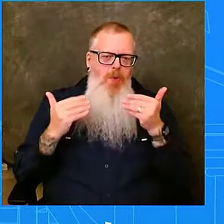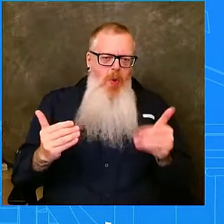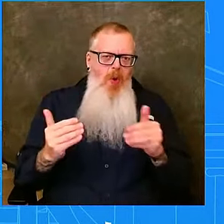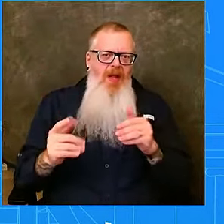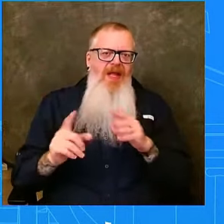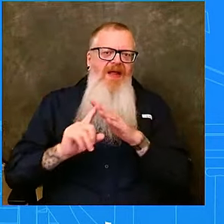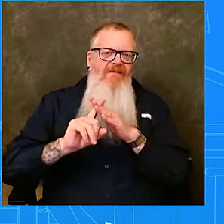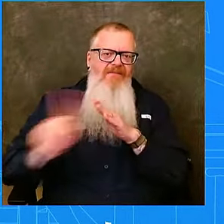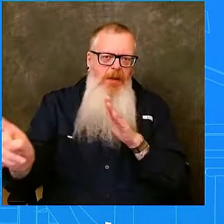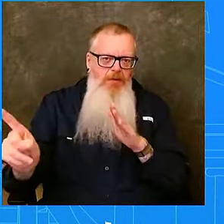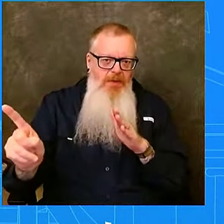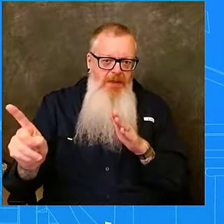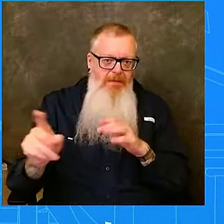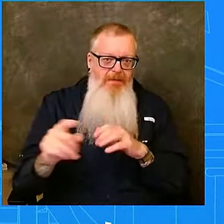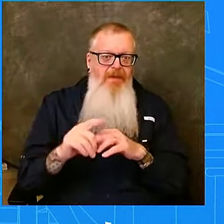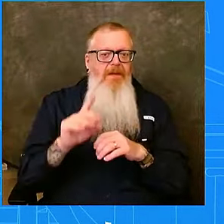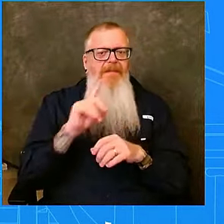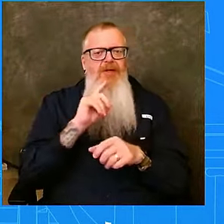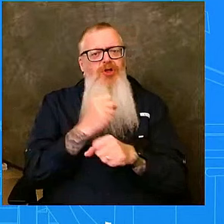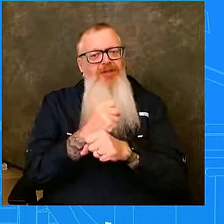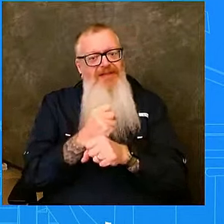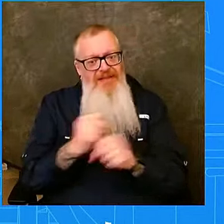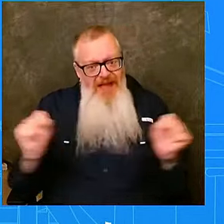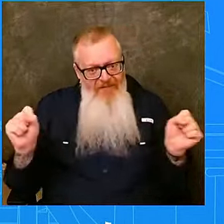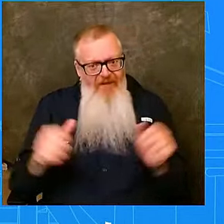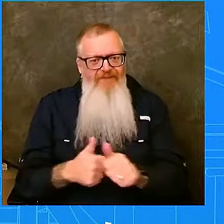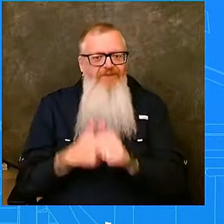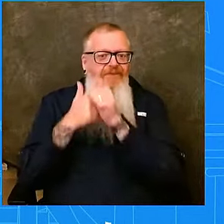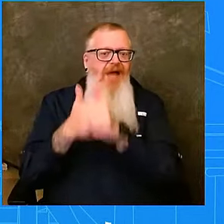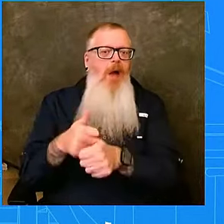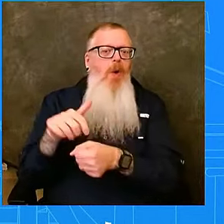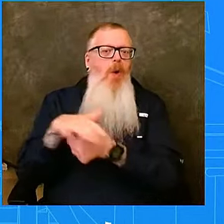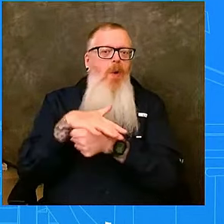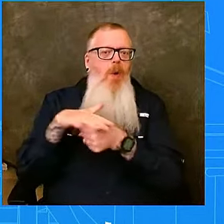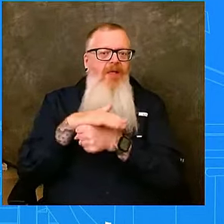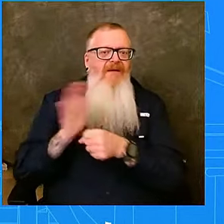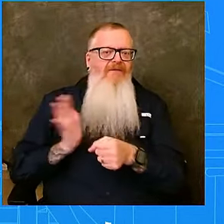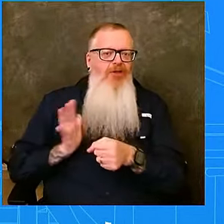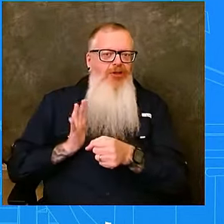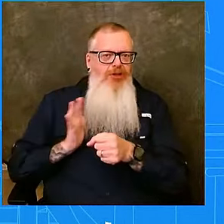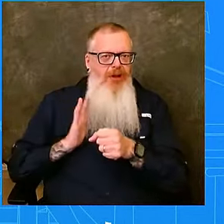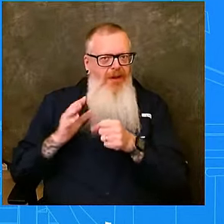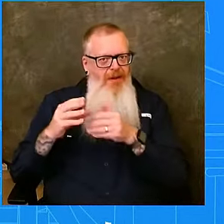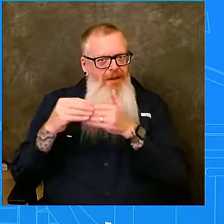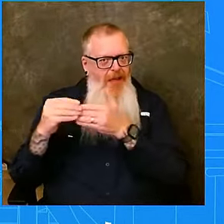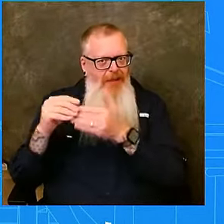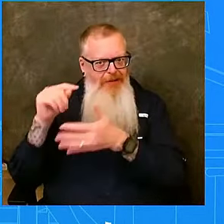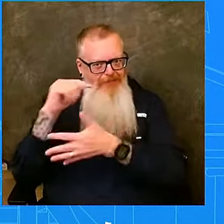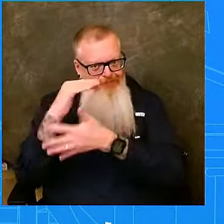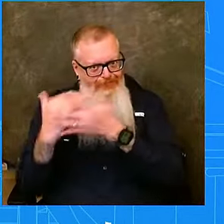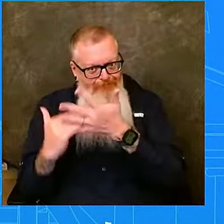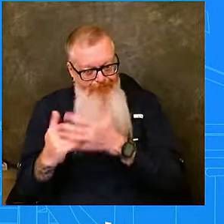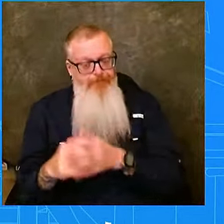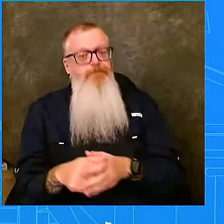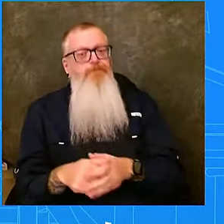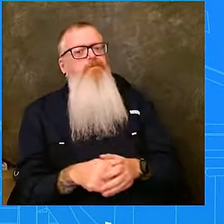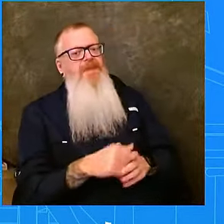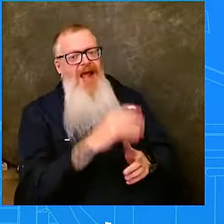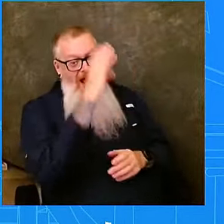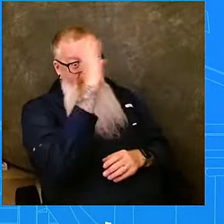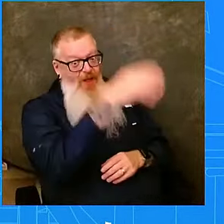officials. Go ahead, MJ. Thank you, Administrator. This is MJ Lee with CNN. The White House has been talking a lot about